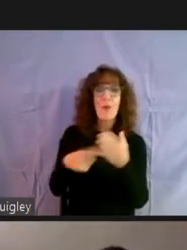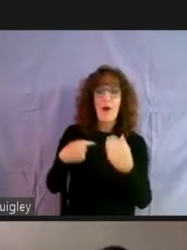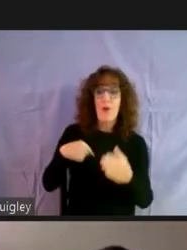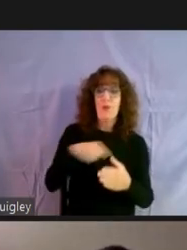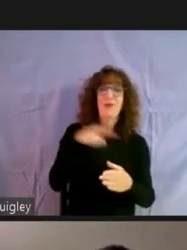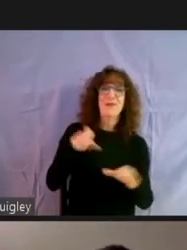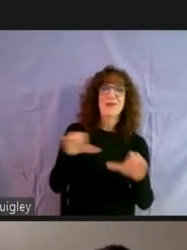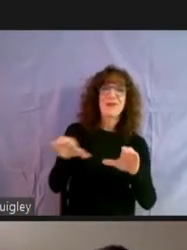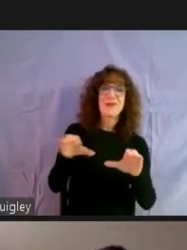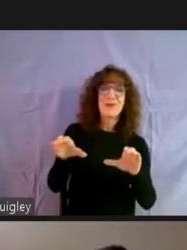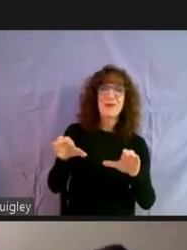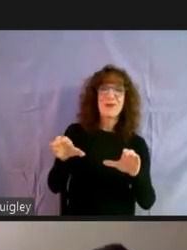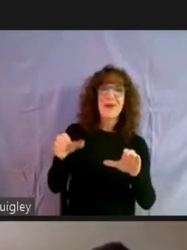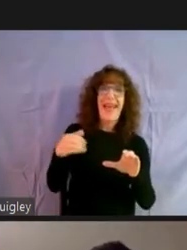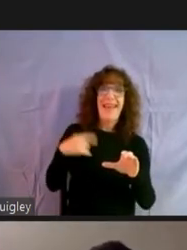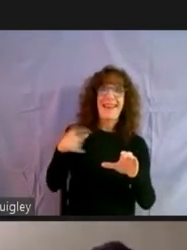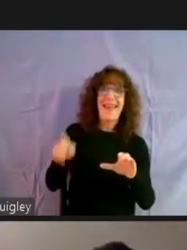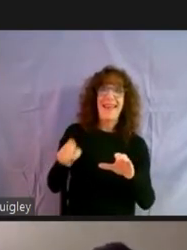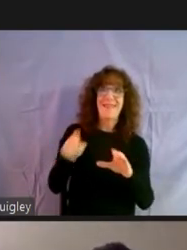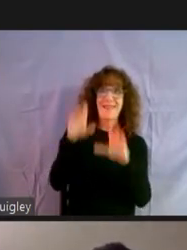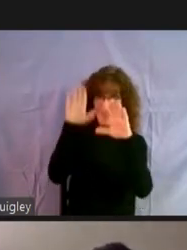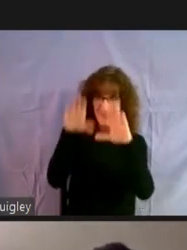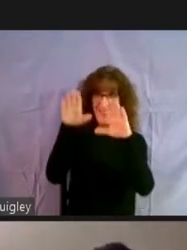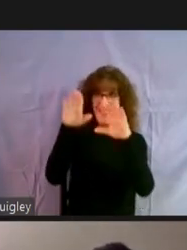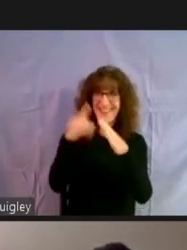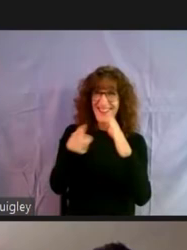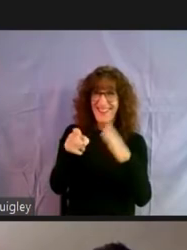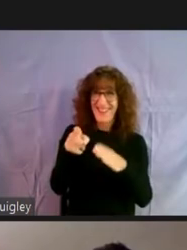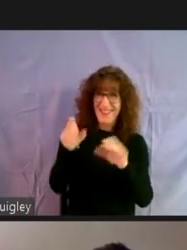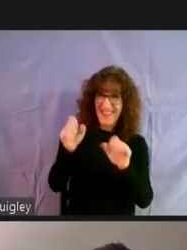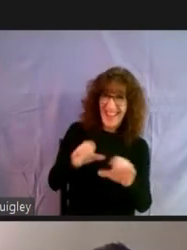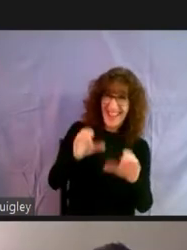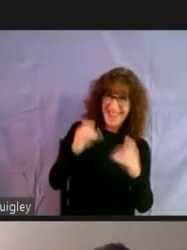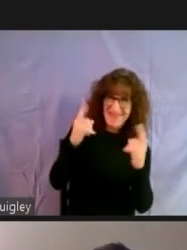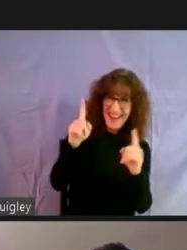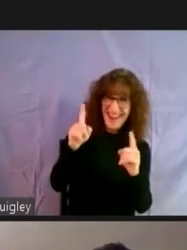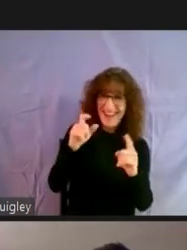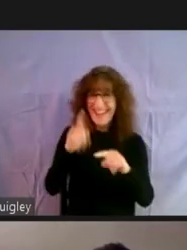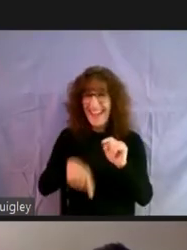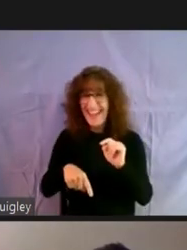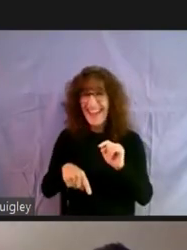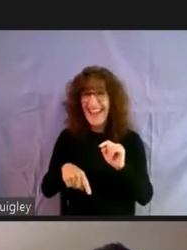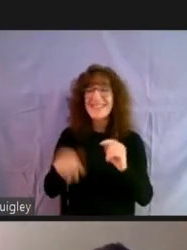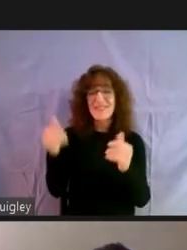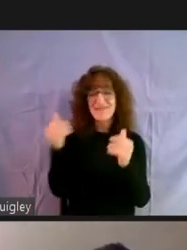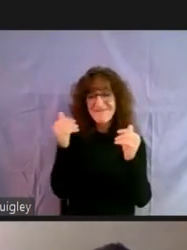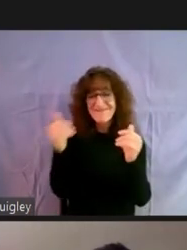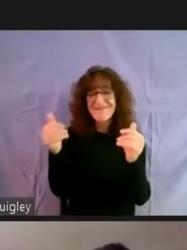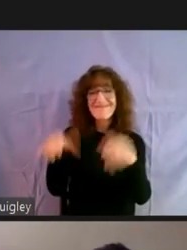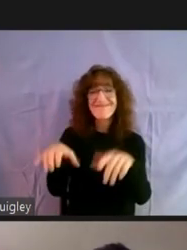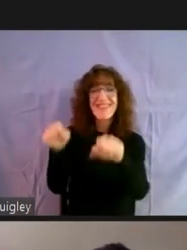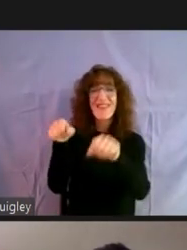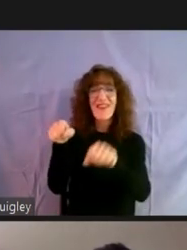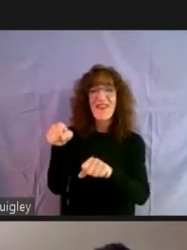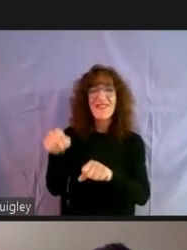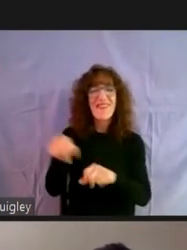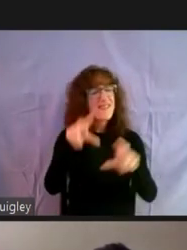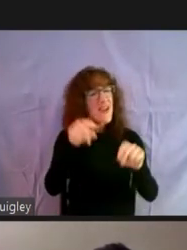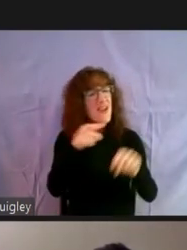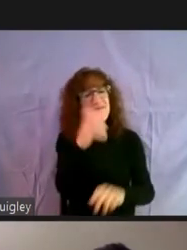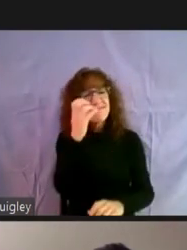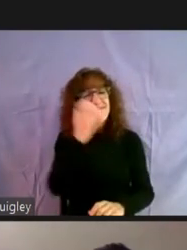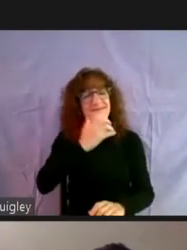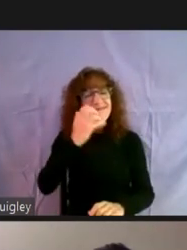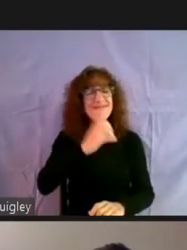And, uh, and then I'm going to have to answer to you about whether it's possible or not. So, um, take it away. No, you've been incredible